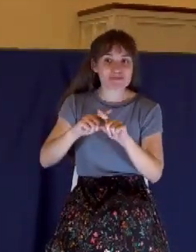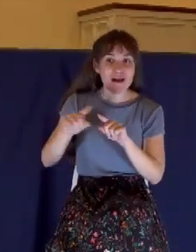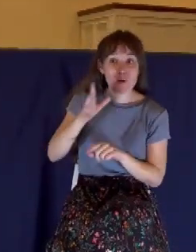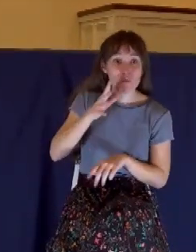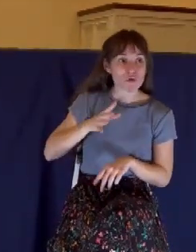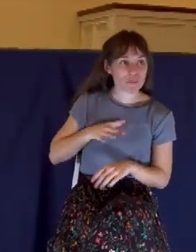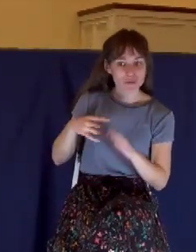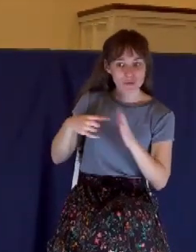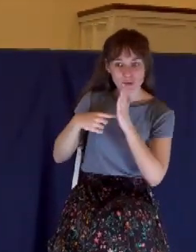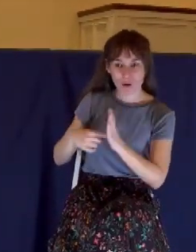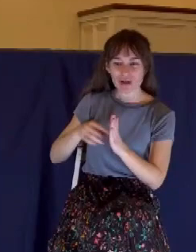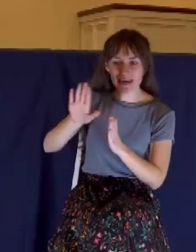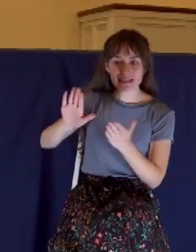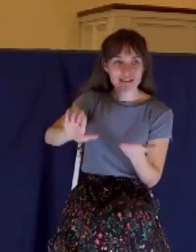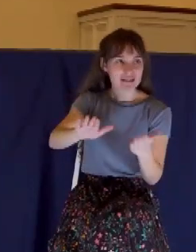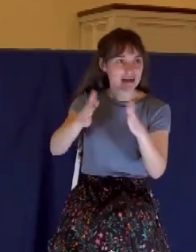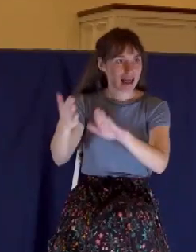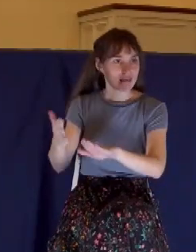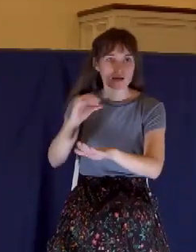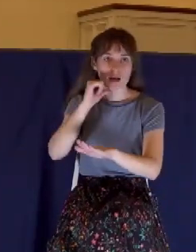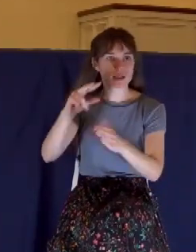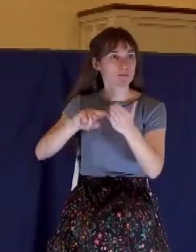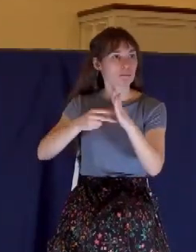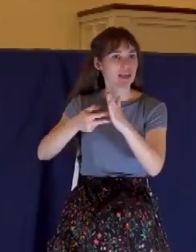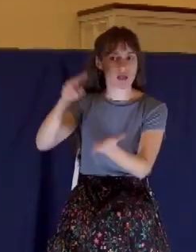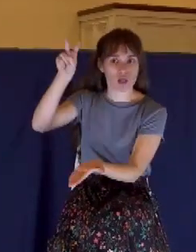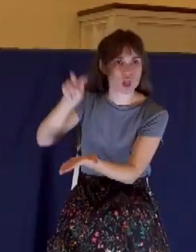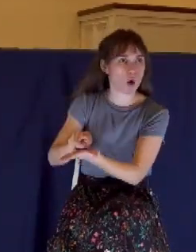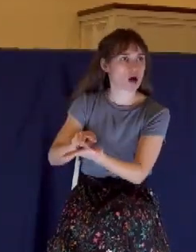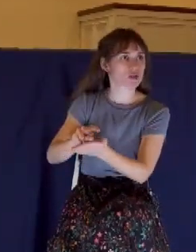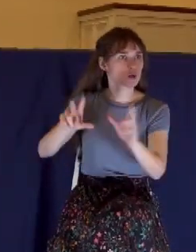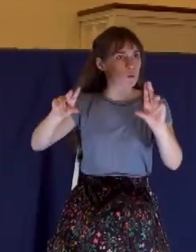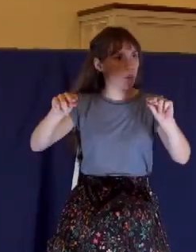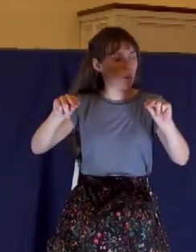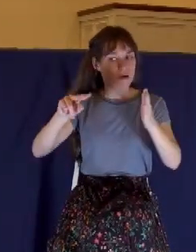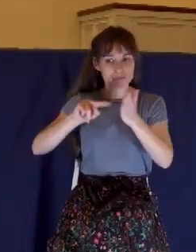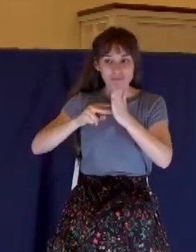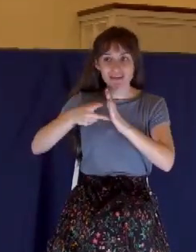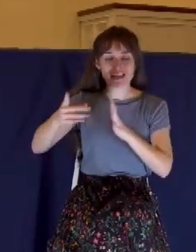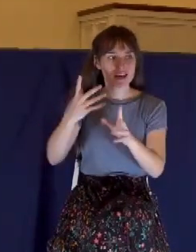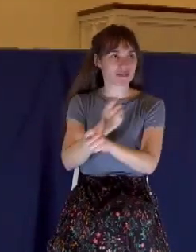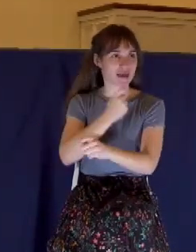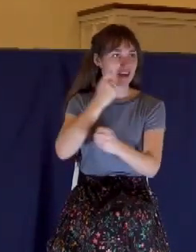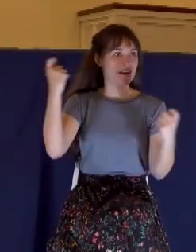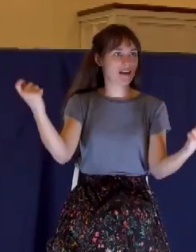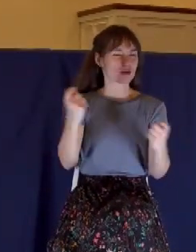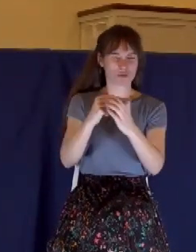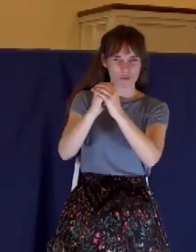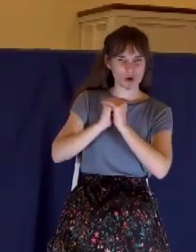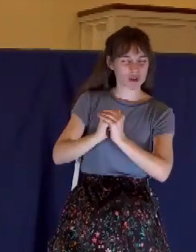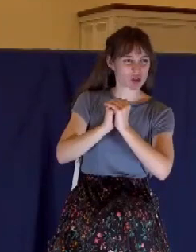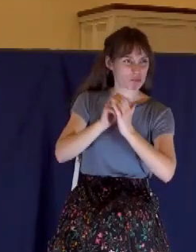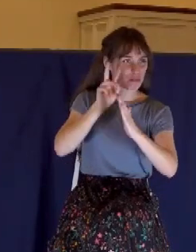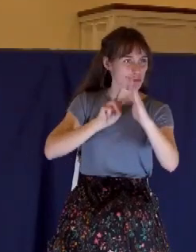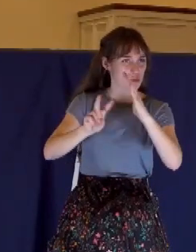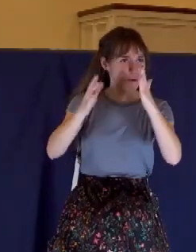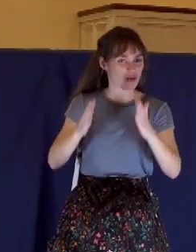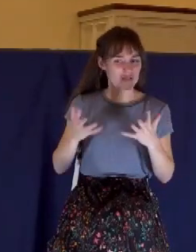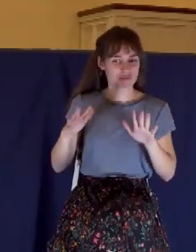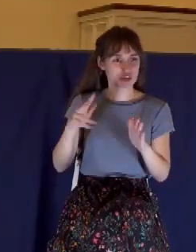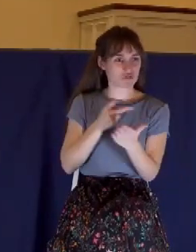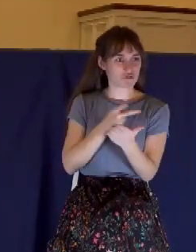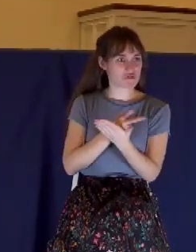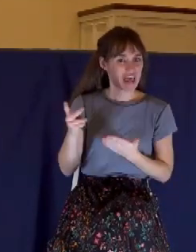His death, His impending death would be a victory. Why worship a failed prophet? That's what she was doing.